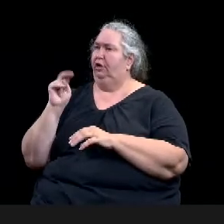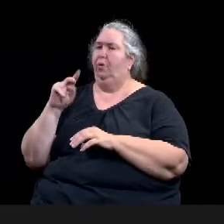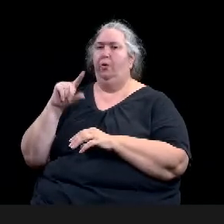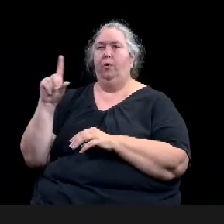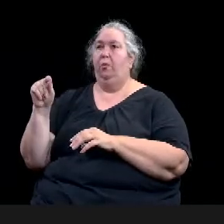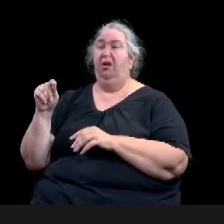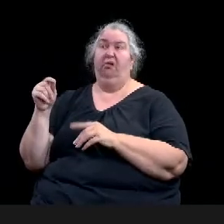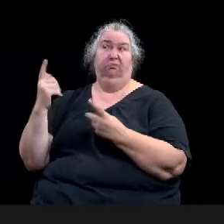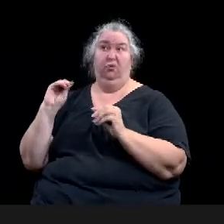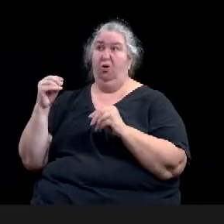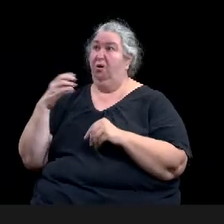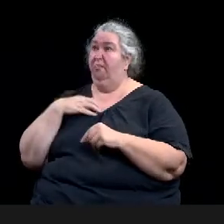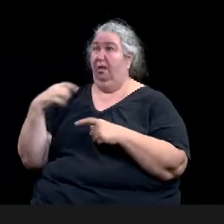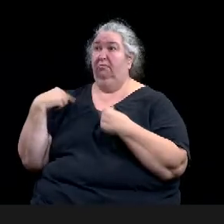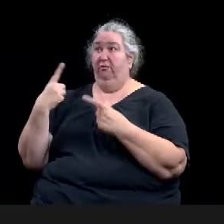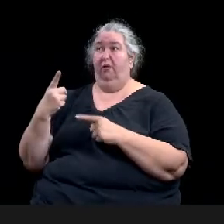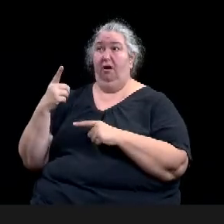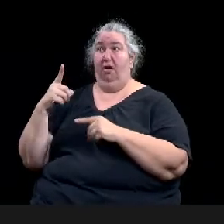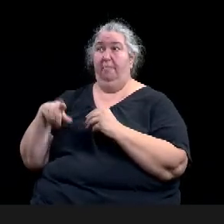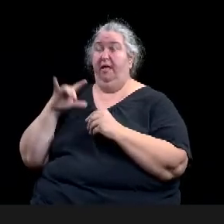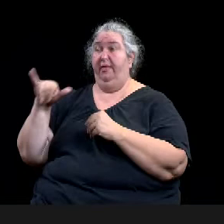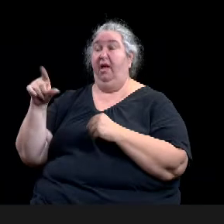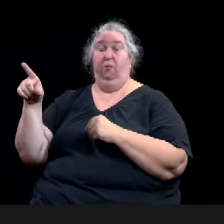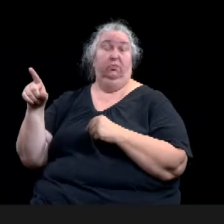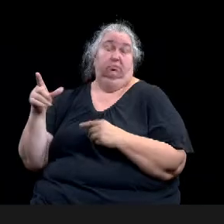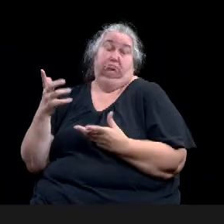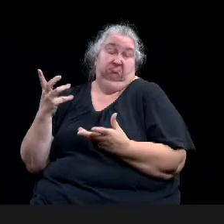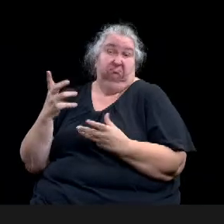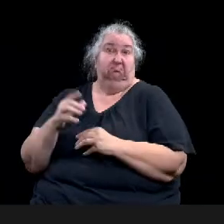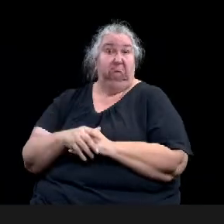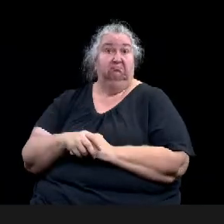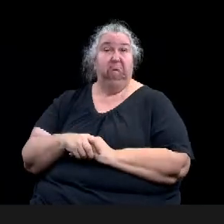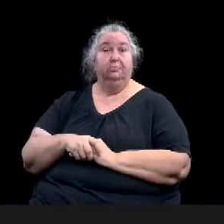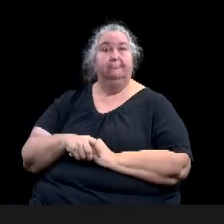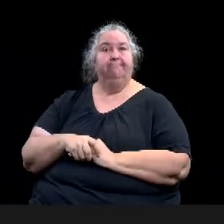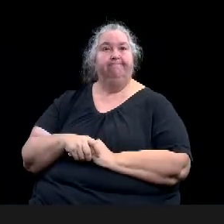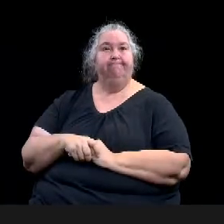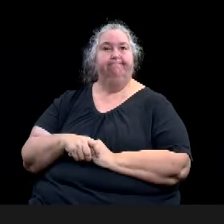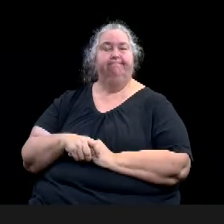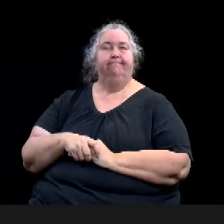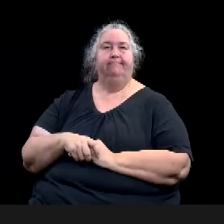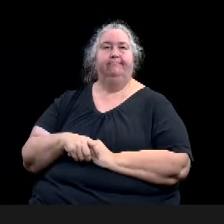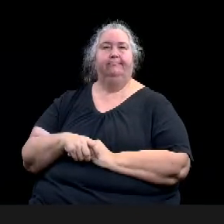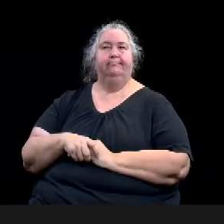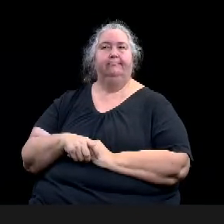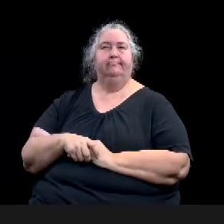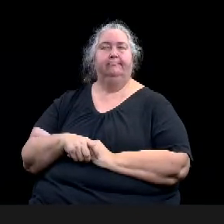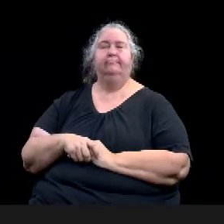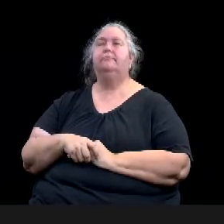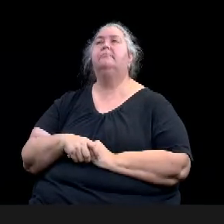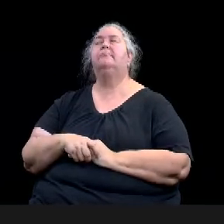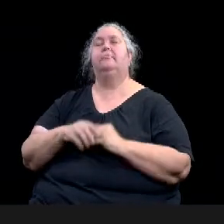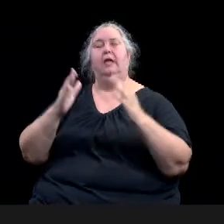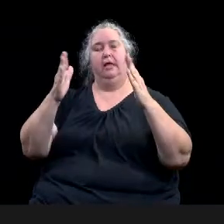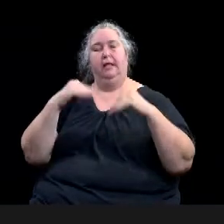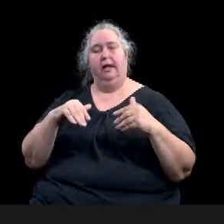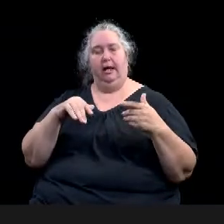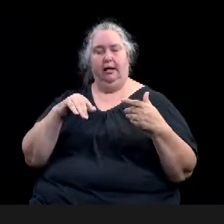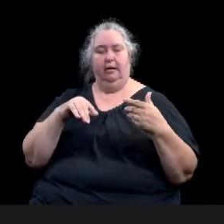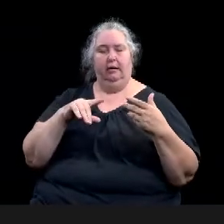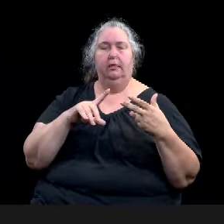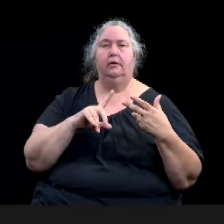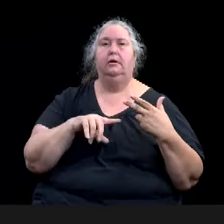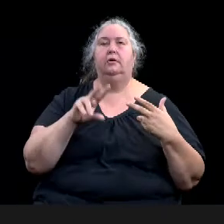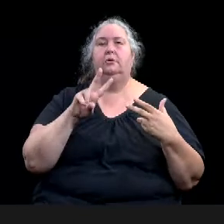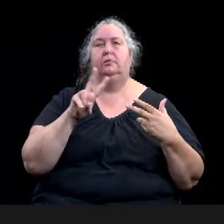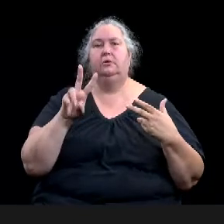Um, the next public hearing, 228 is a voluntary annexation. Uh, this is actually associated with one of the second